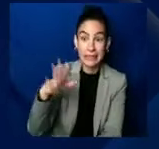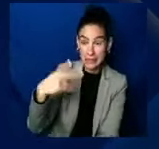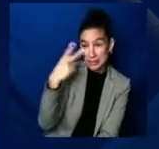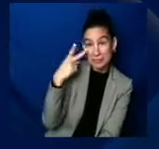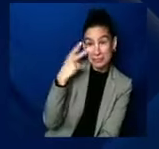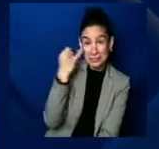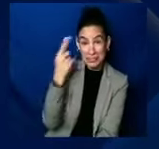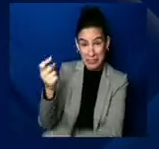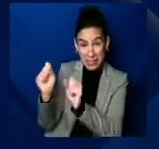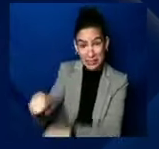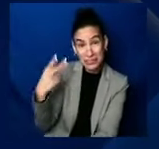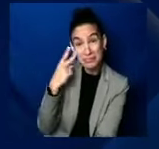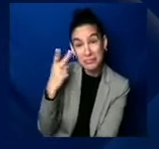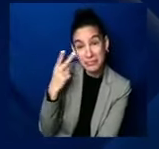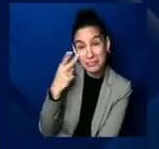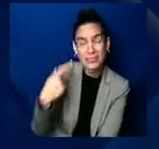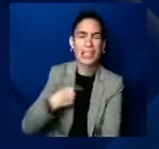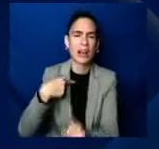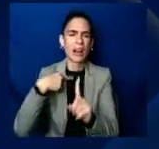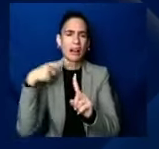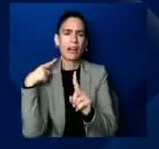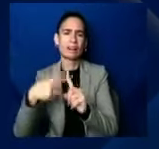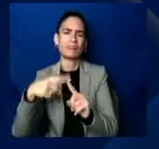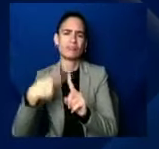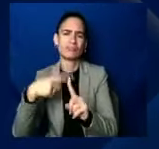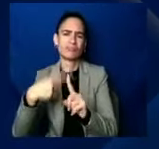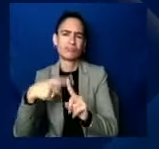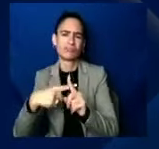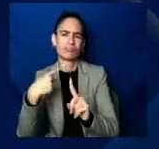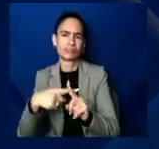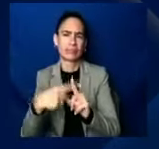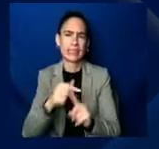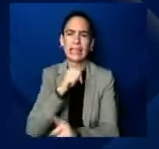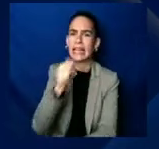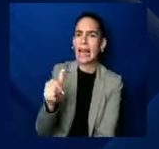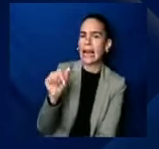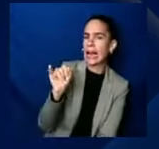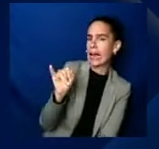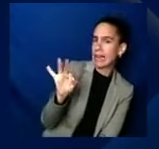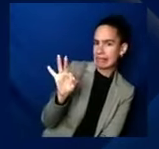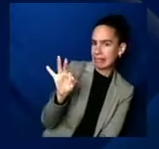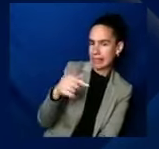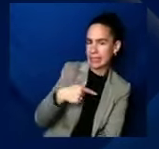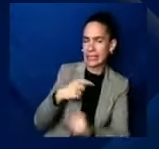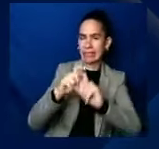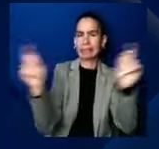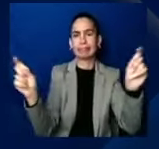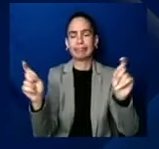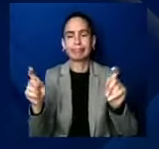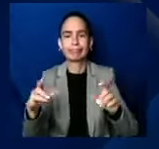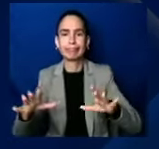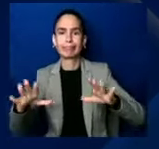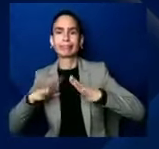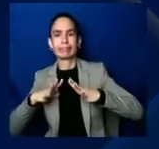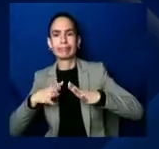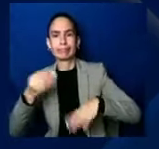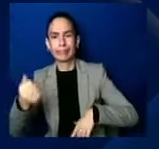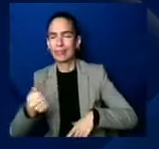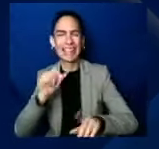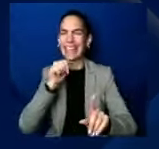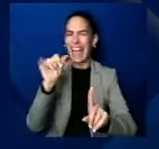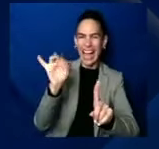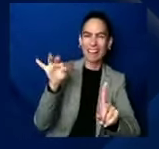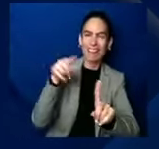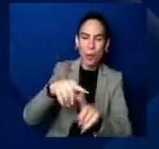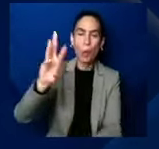question of if, it's a question of when we'll get paid family leave for all Americans. just would like it to be as soon as possible. Hallelujah. So, so look, you guys,